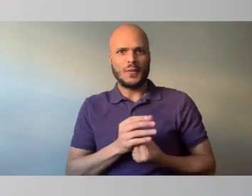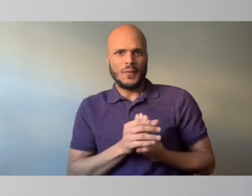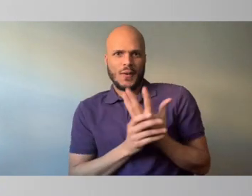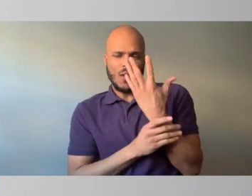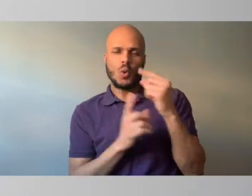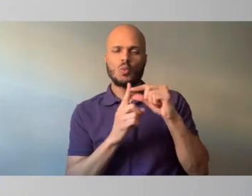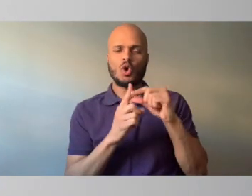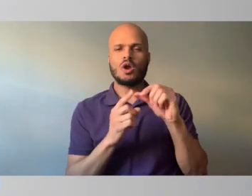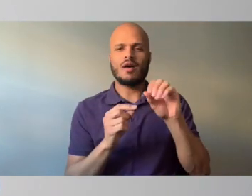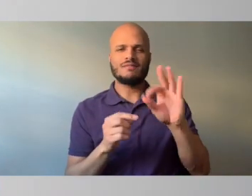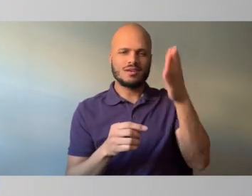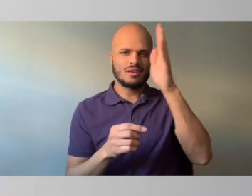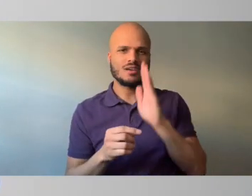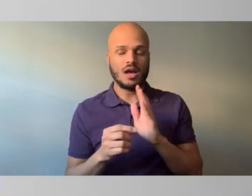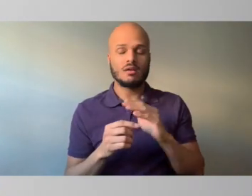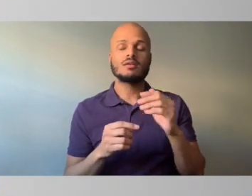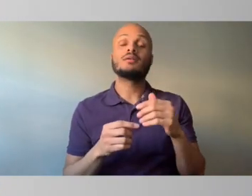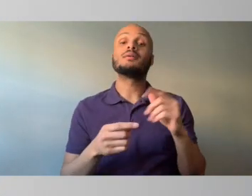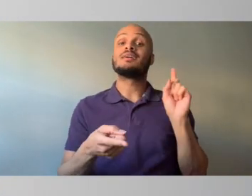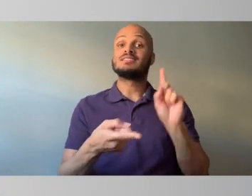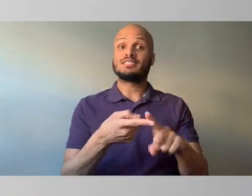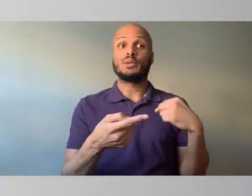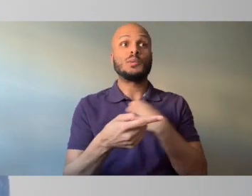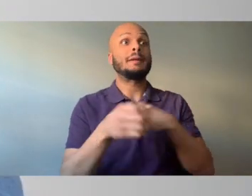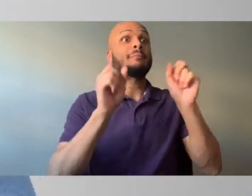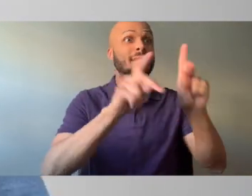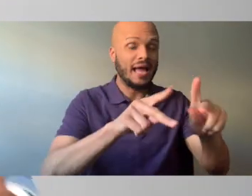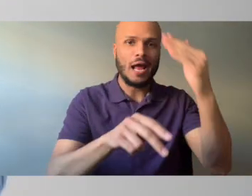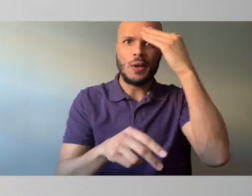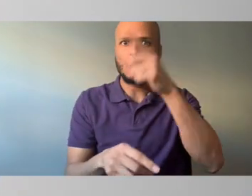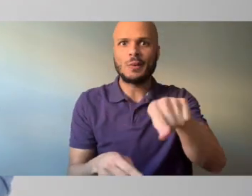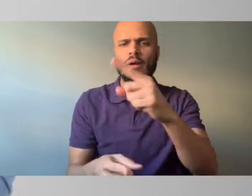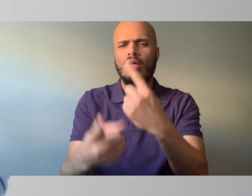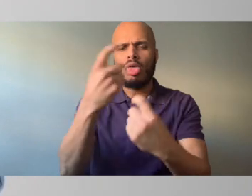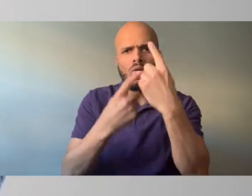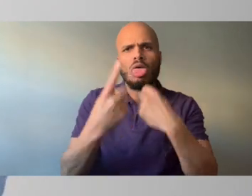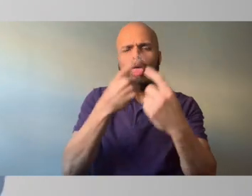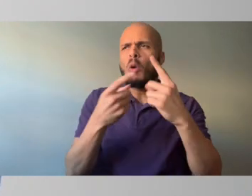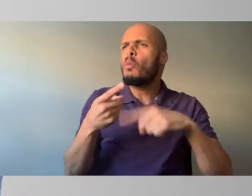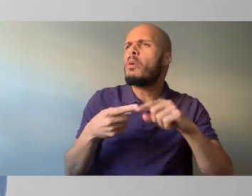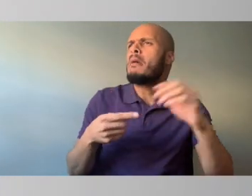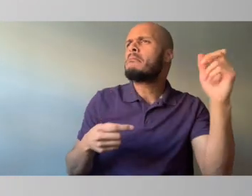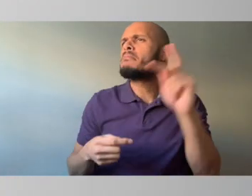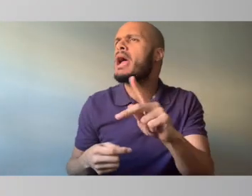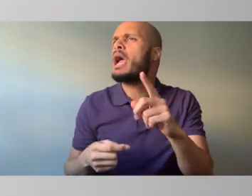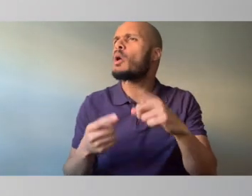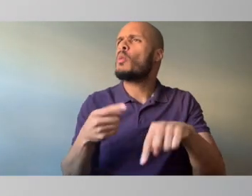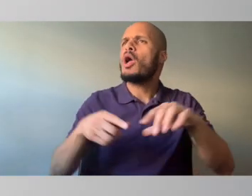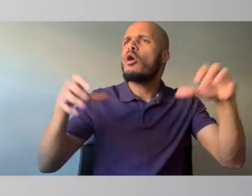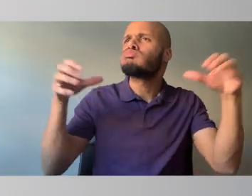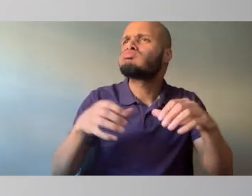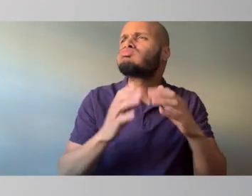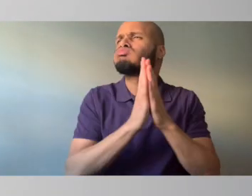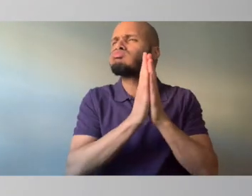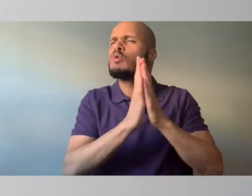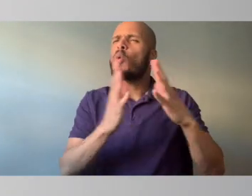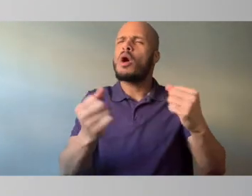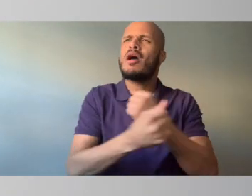But until then, I know you're asking the question, well, Pastor, when are we going to come back and when are going to be able to fellowship and when are we going to be able to throw our arms around each other?